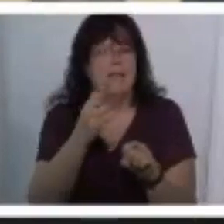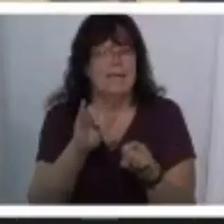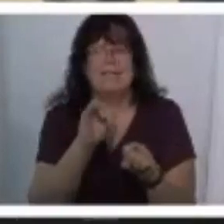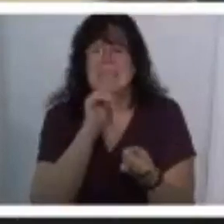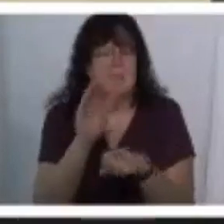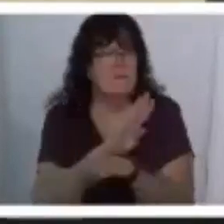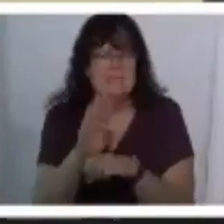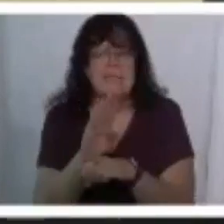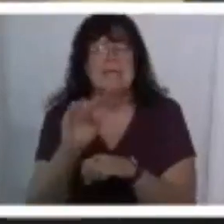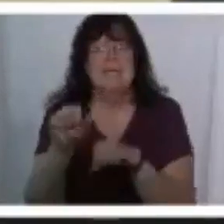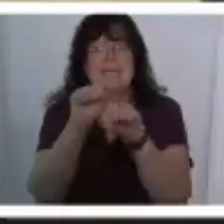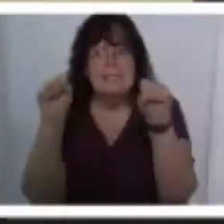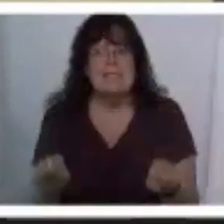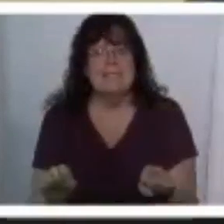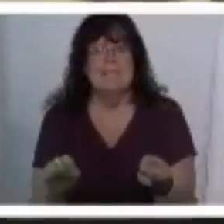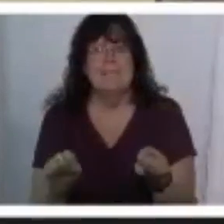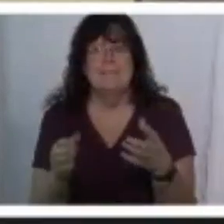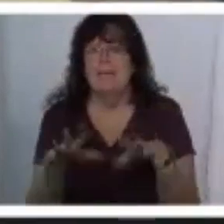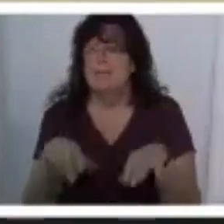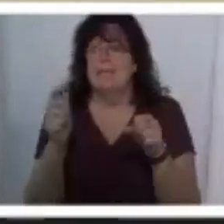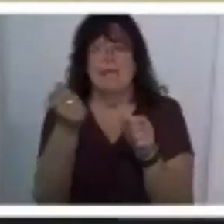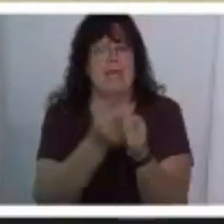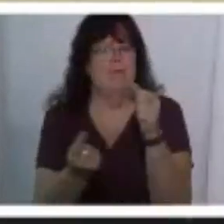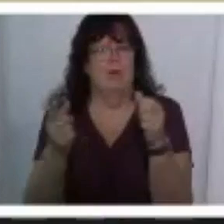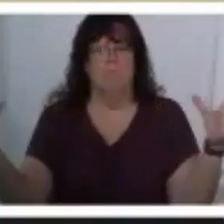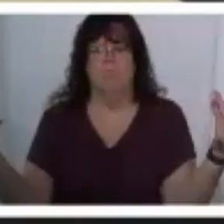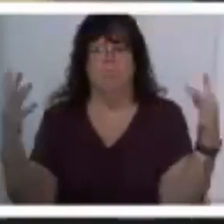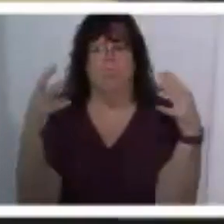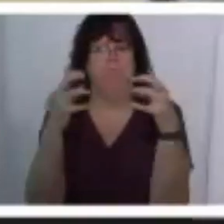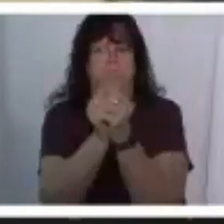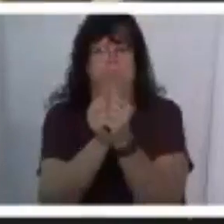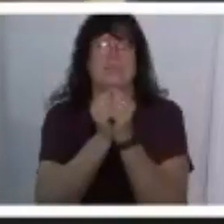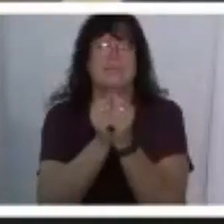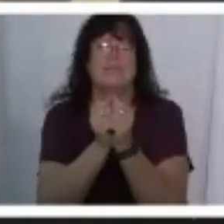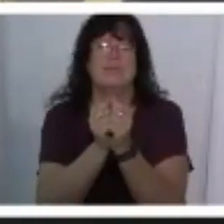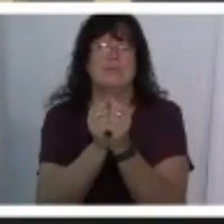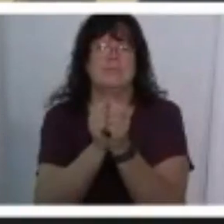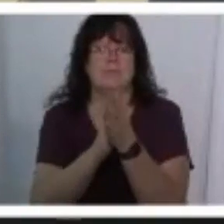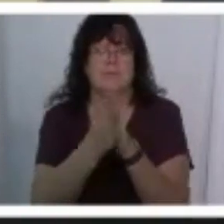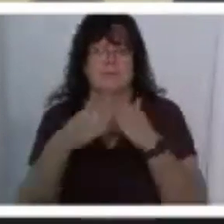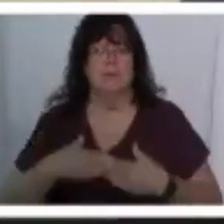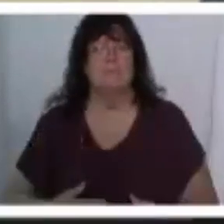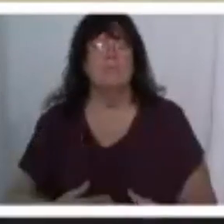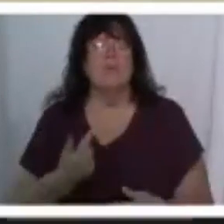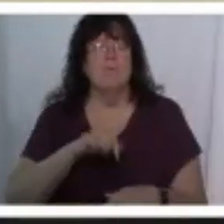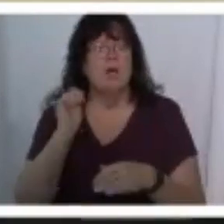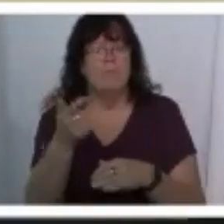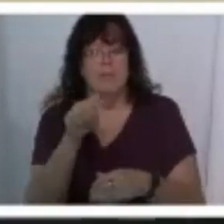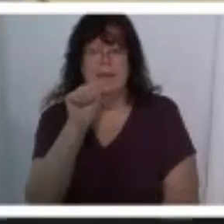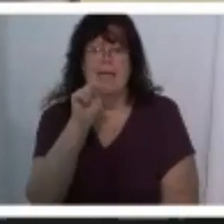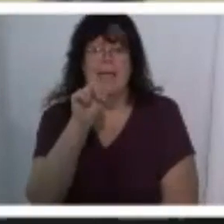business it is a it's a system and it all it takes all of us amen and so we all are going to be antibodies